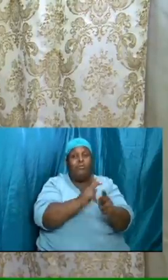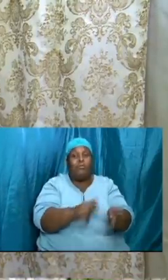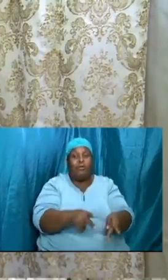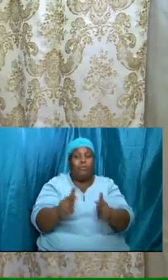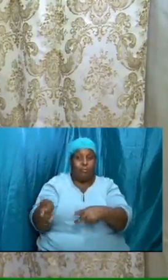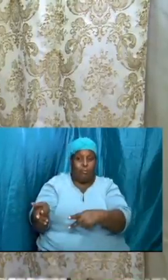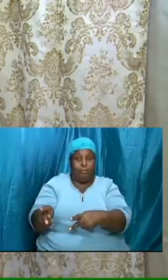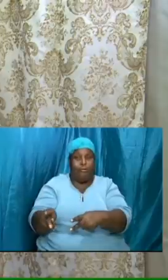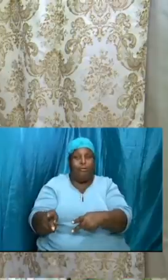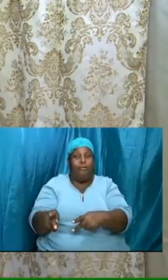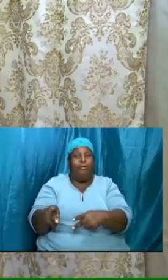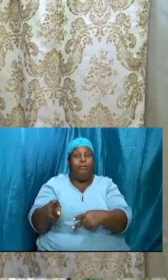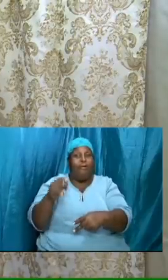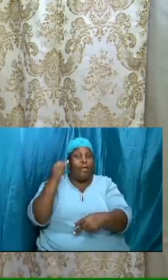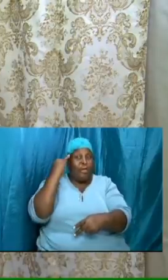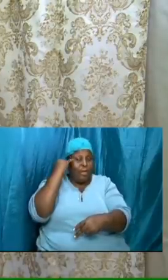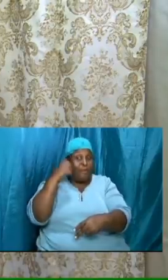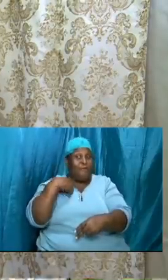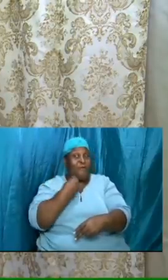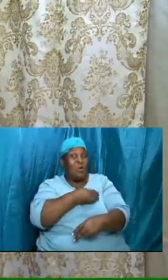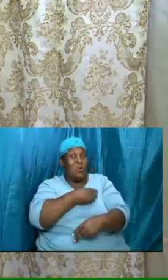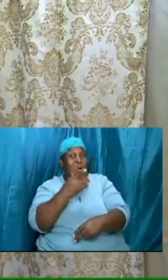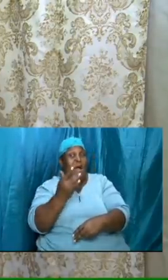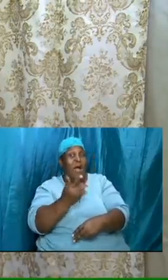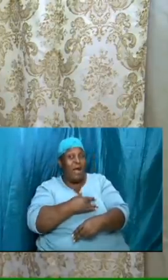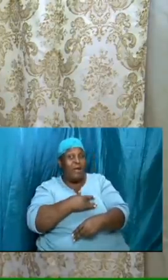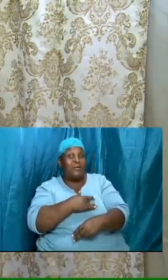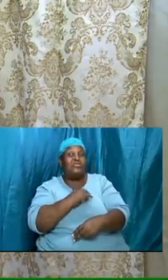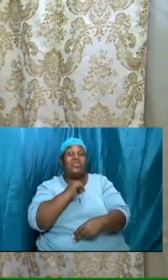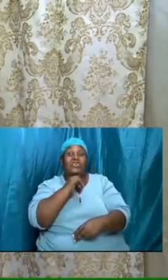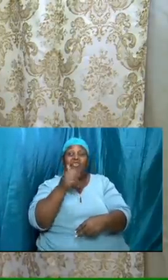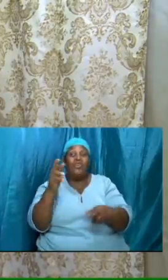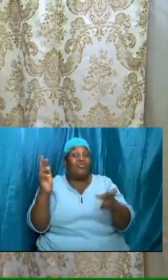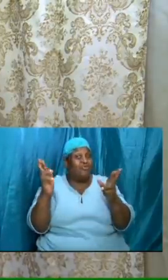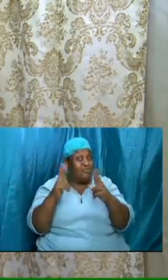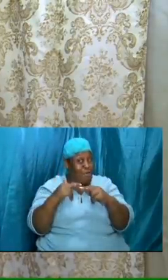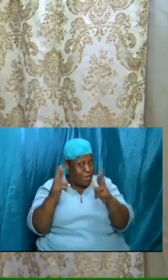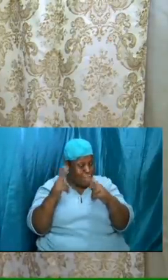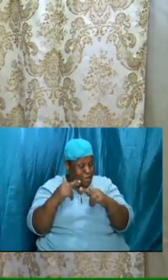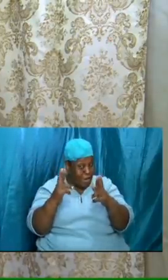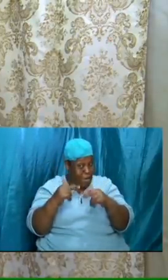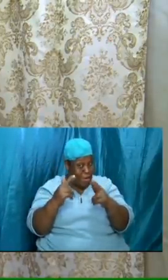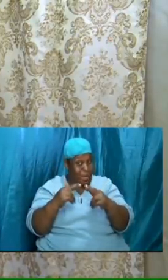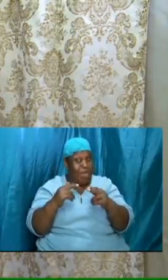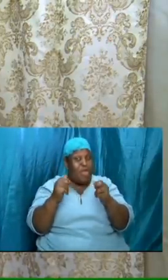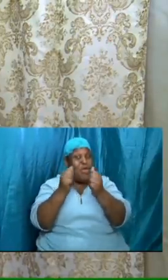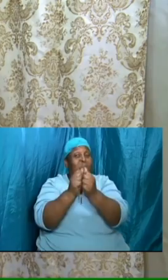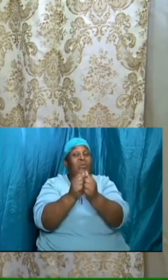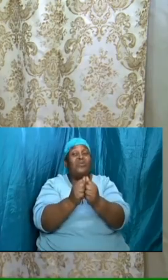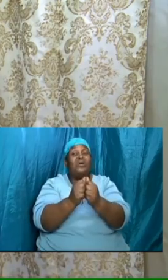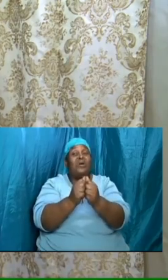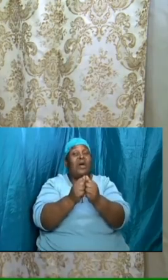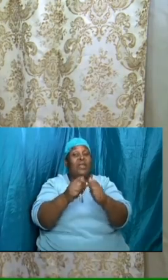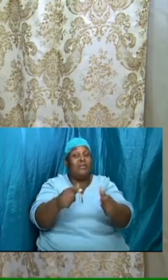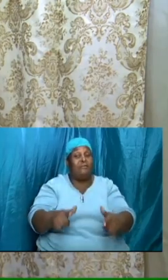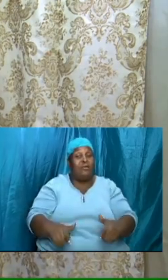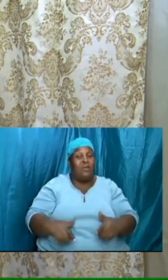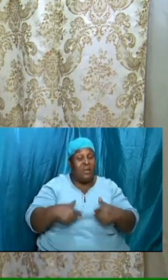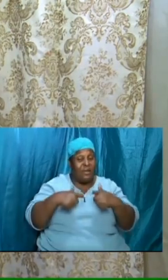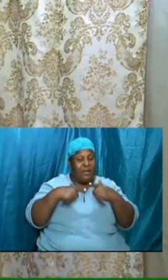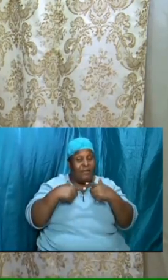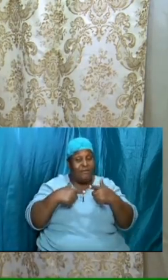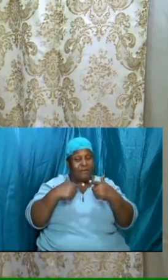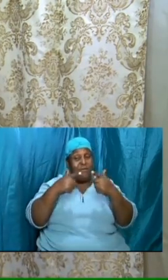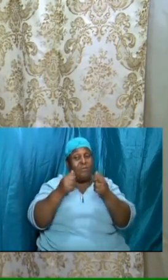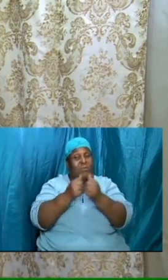in order if our lives are not aligned with the word and we are